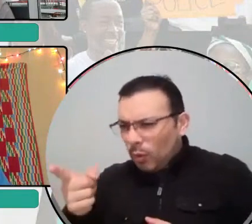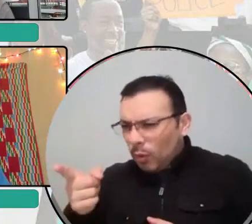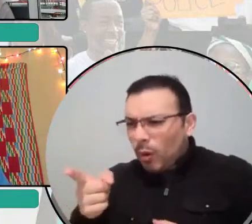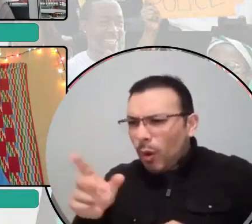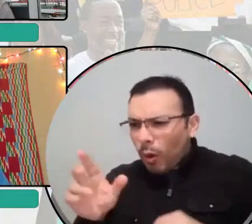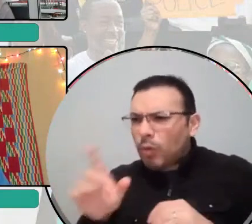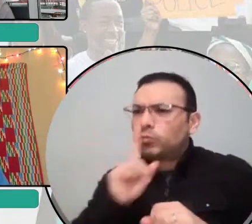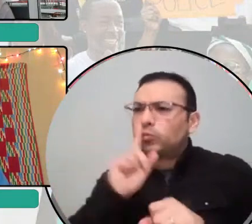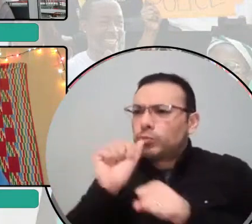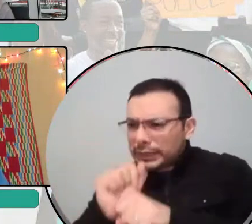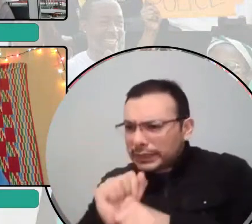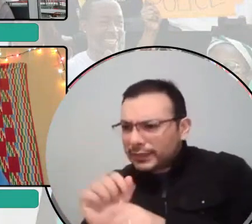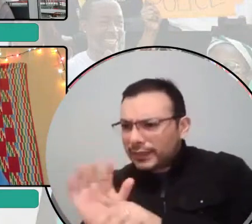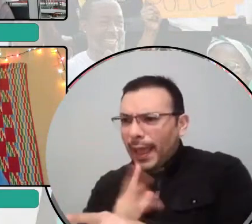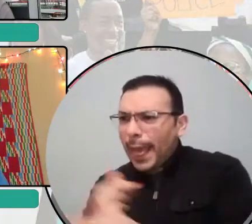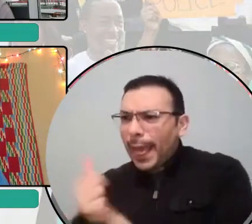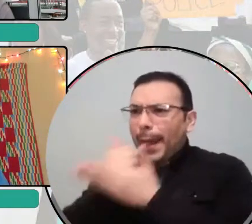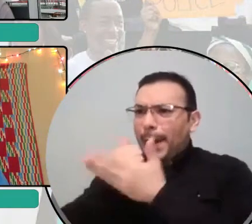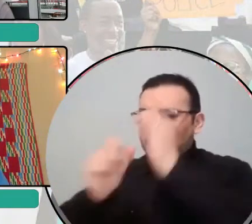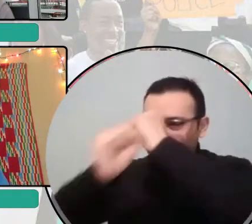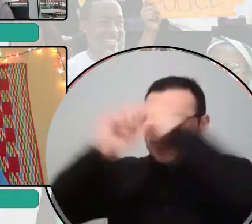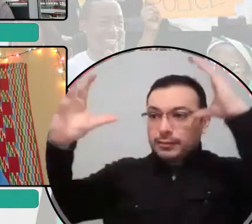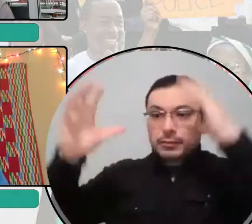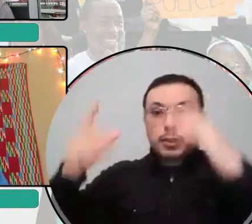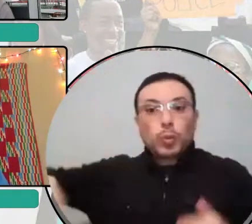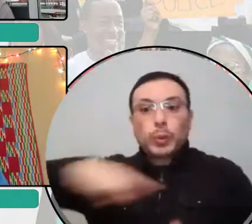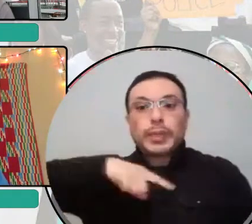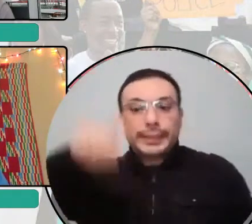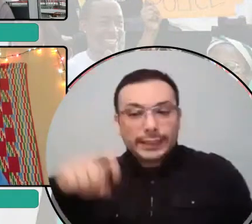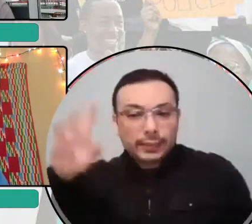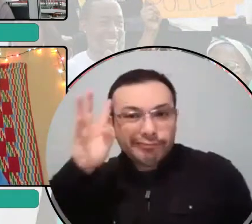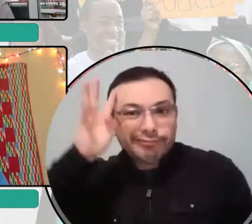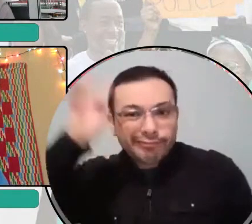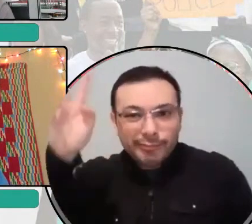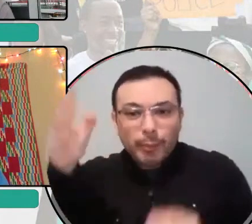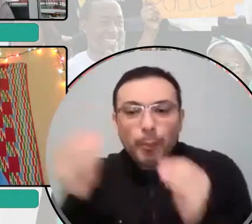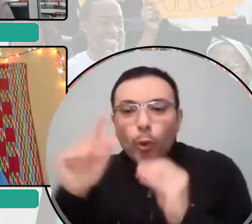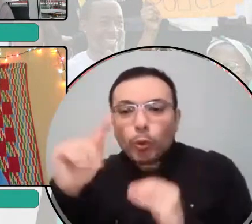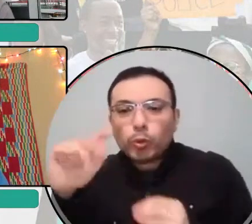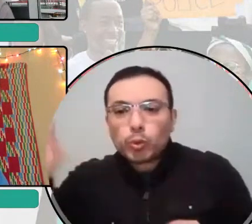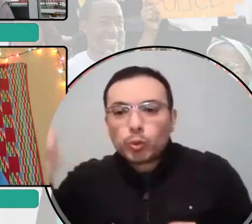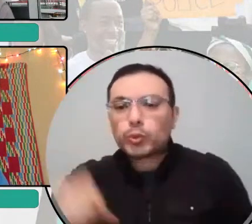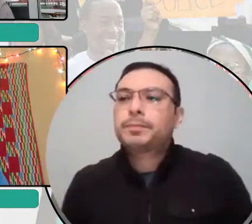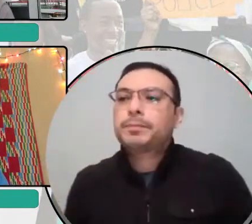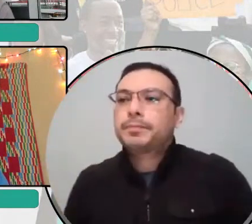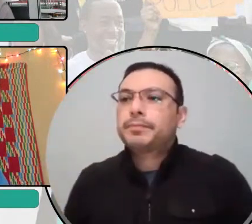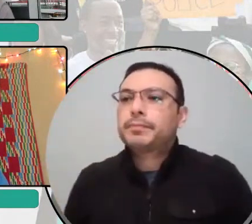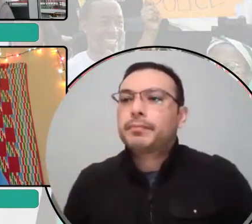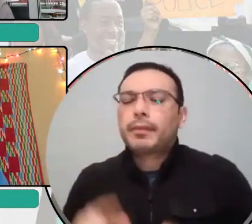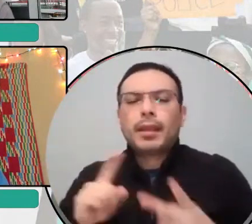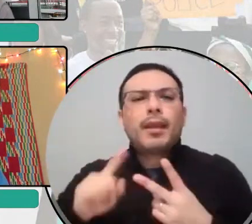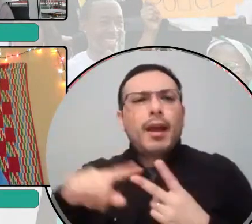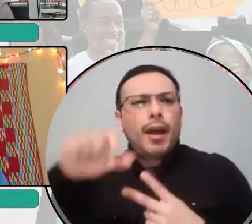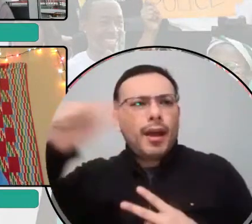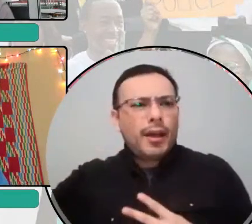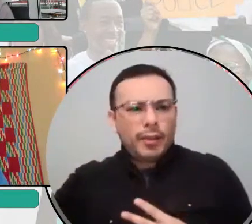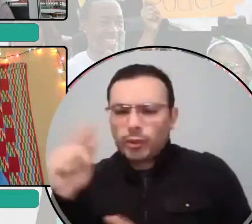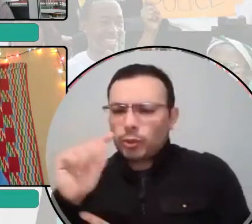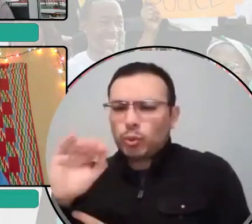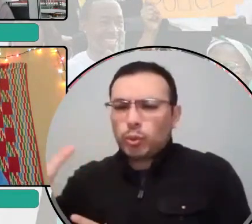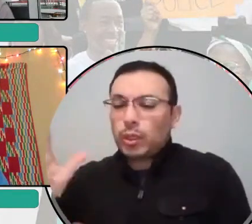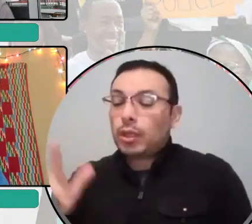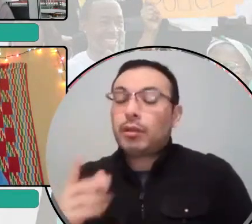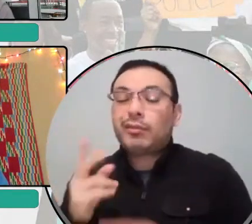like that. Also this new book called prison by any other name, um, is a really great tool that says, wait, a lot of these,